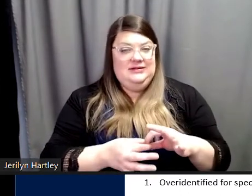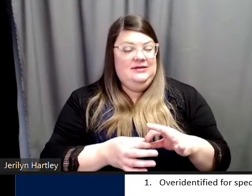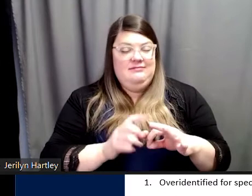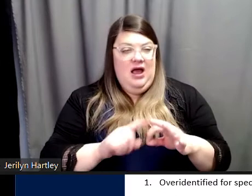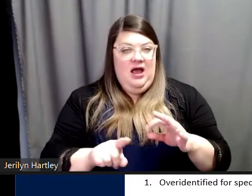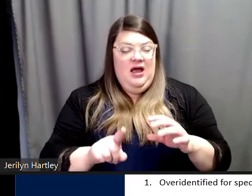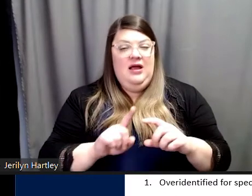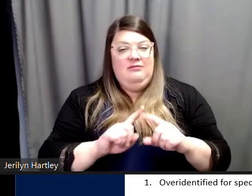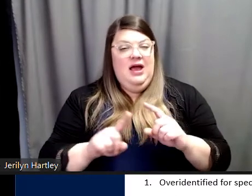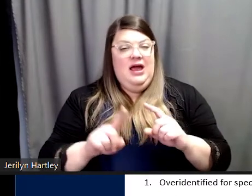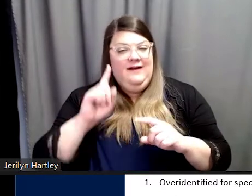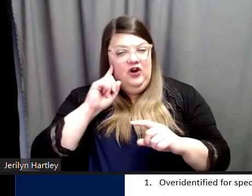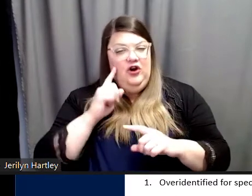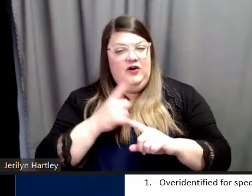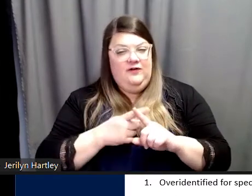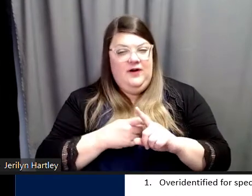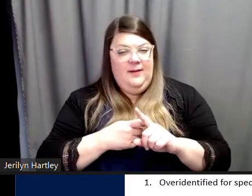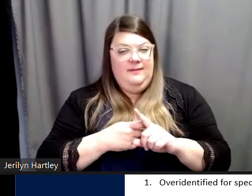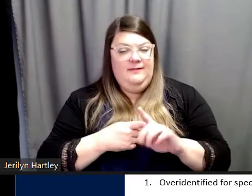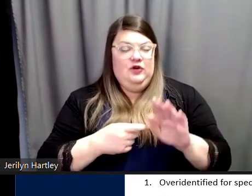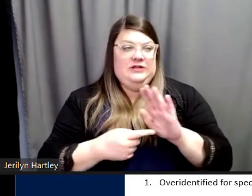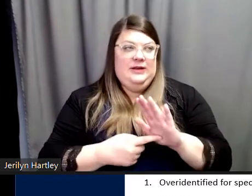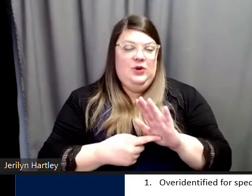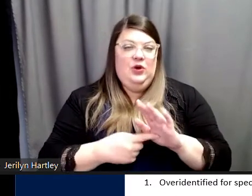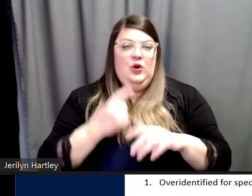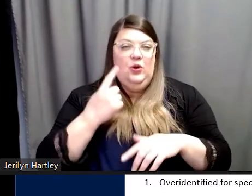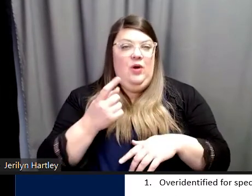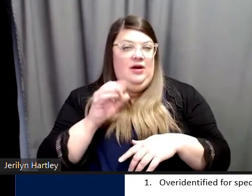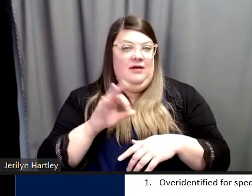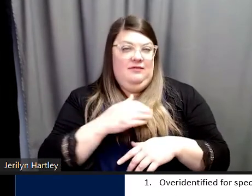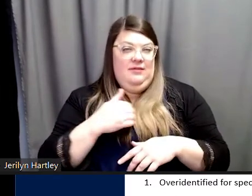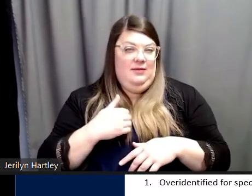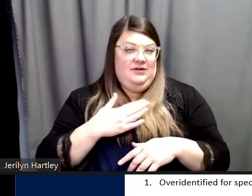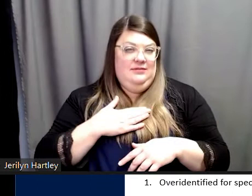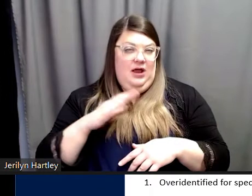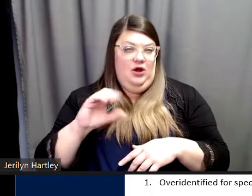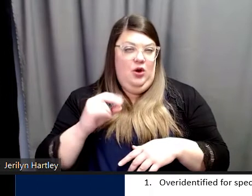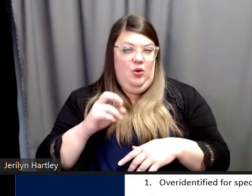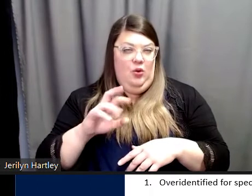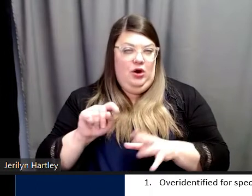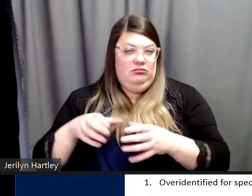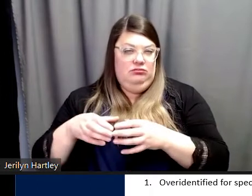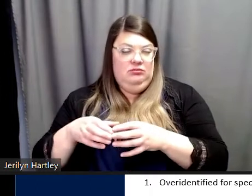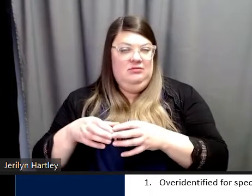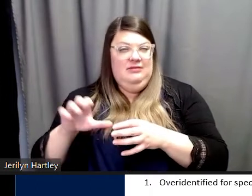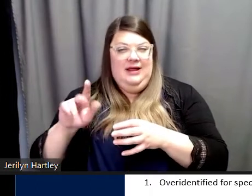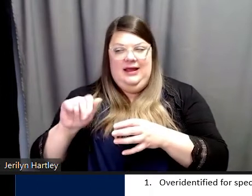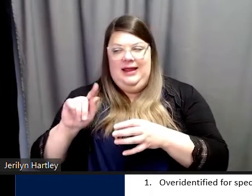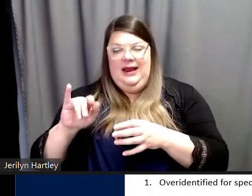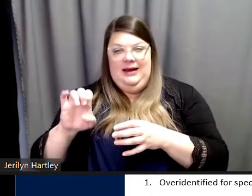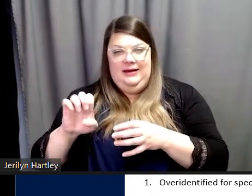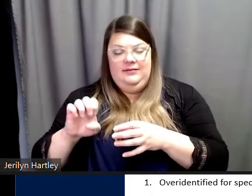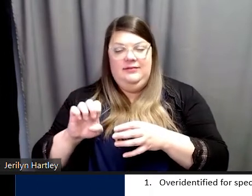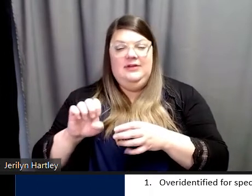have heard from, like, for instance, one of the members in my cohort, Katie. She was talking about